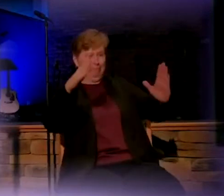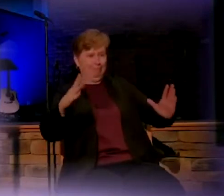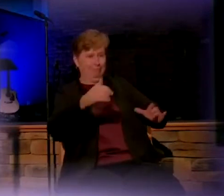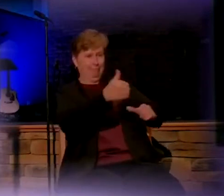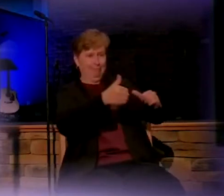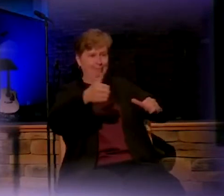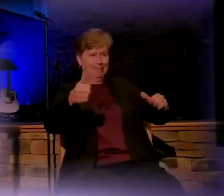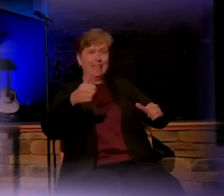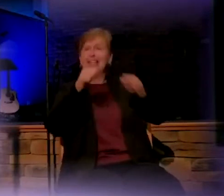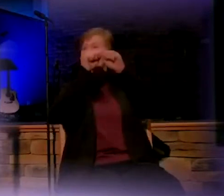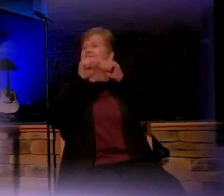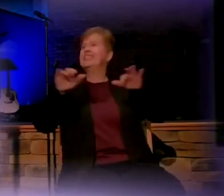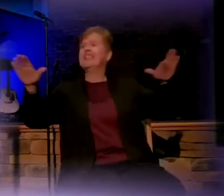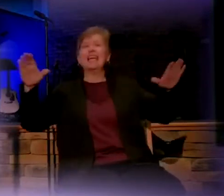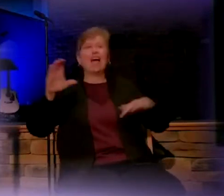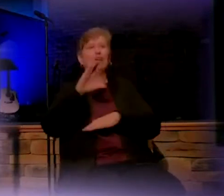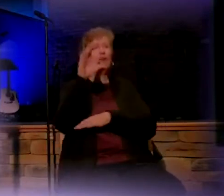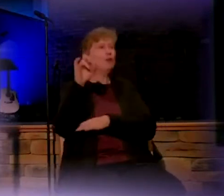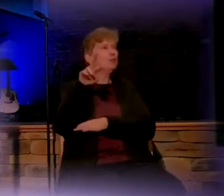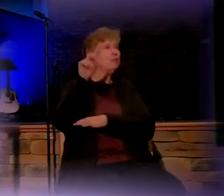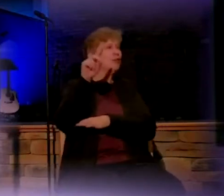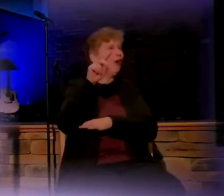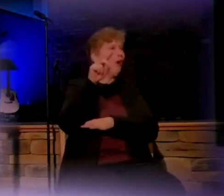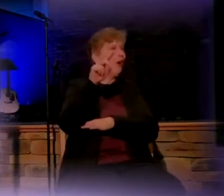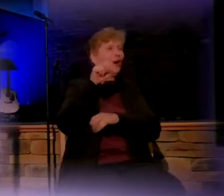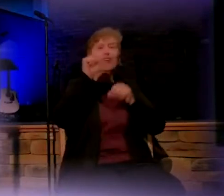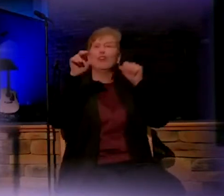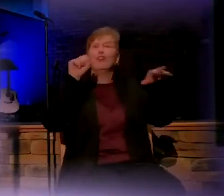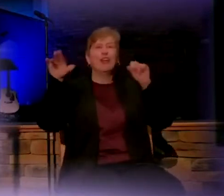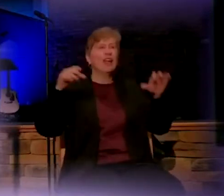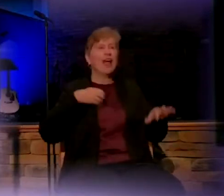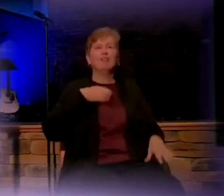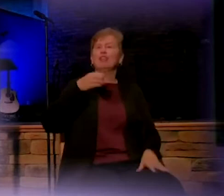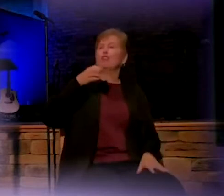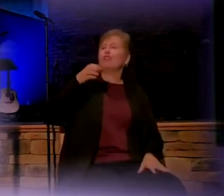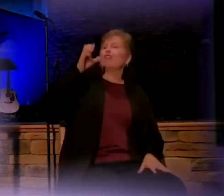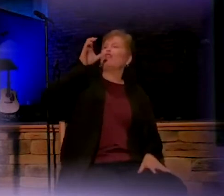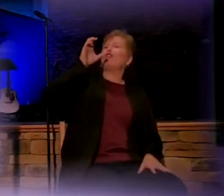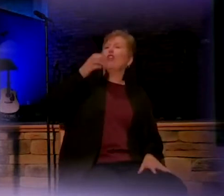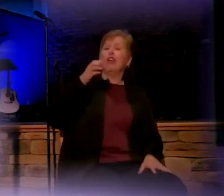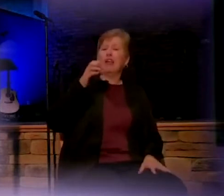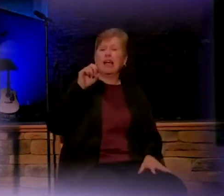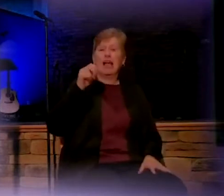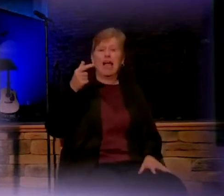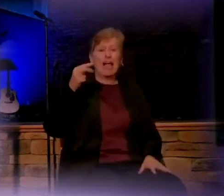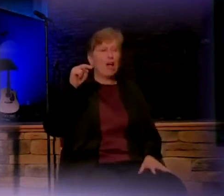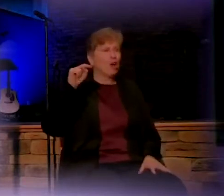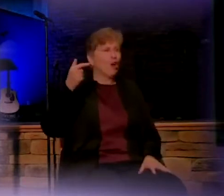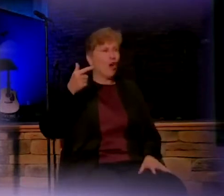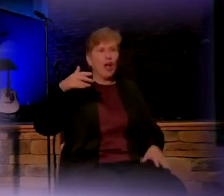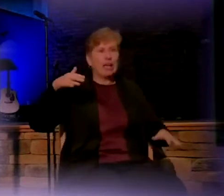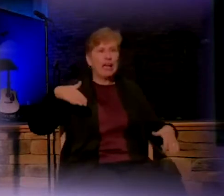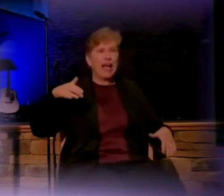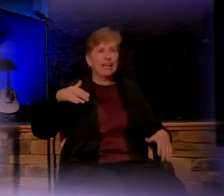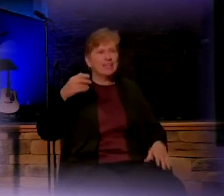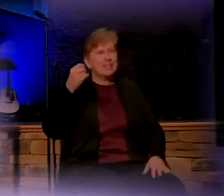scenes on the front. And he hadn't consumed any eggnog yet. Can you imagine hearing this? What would